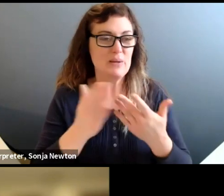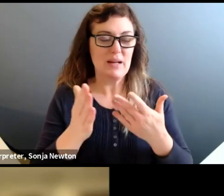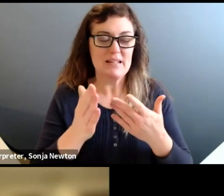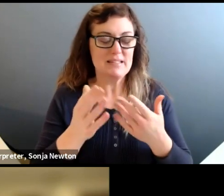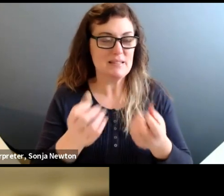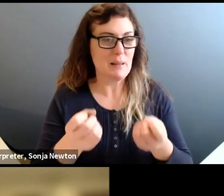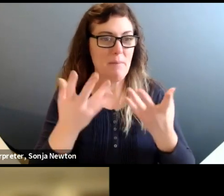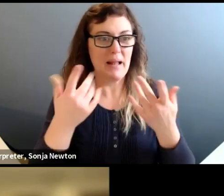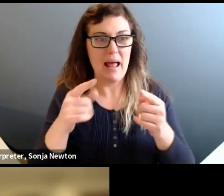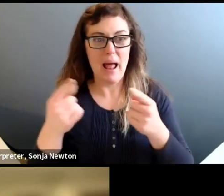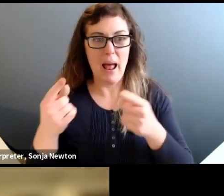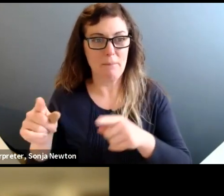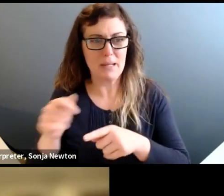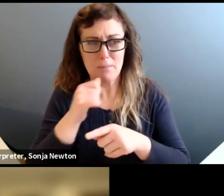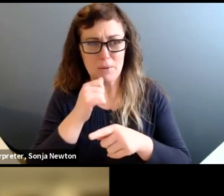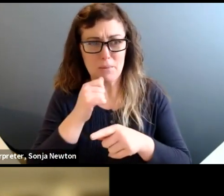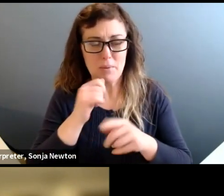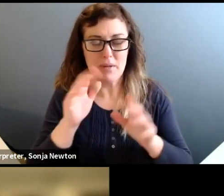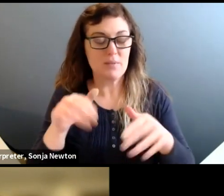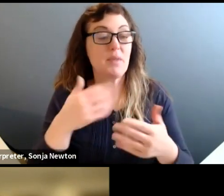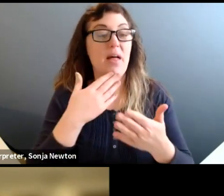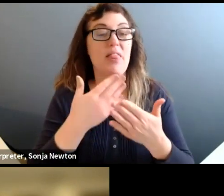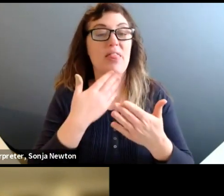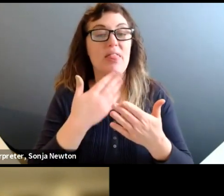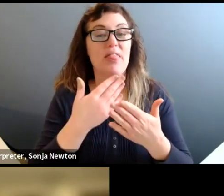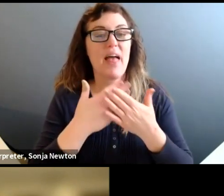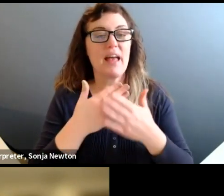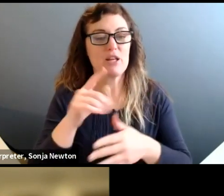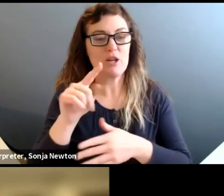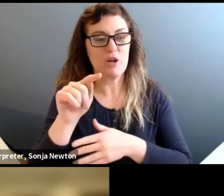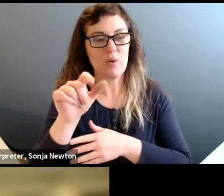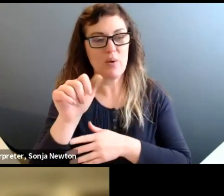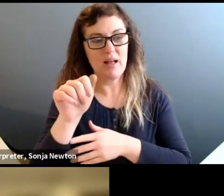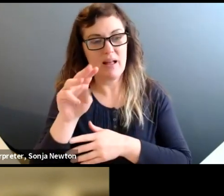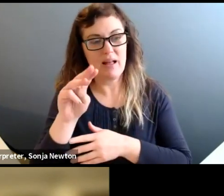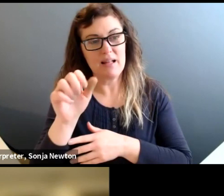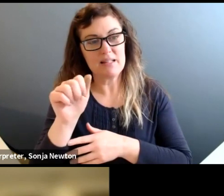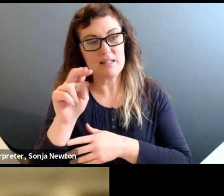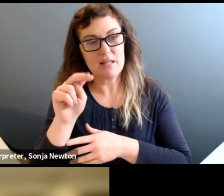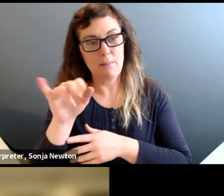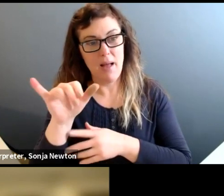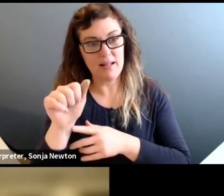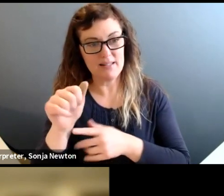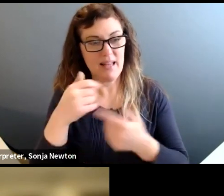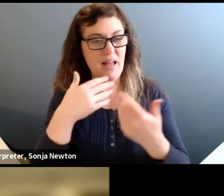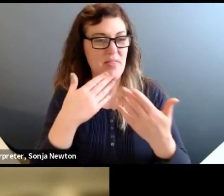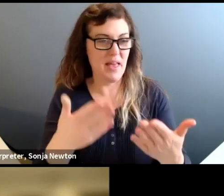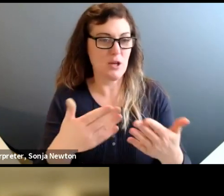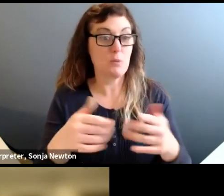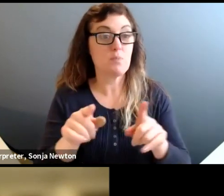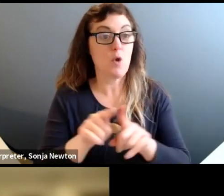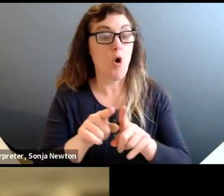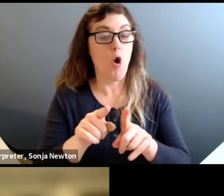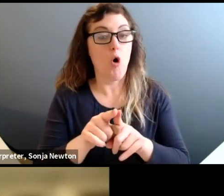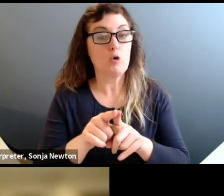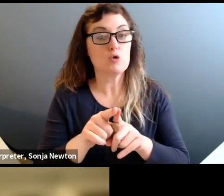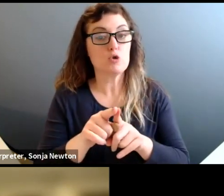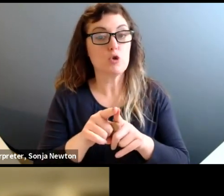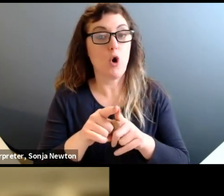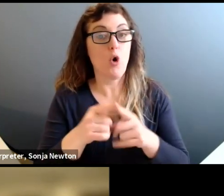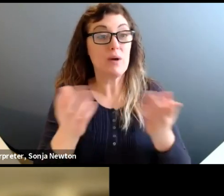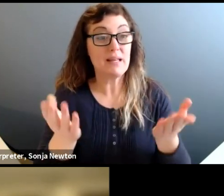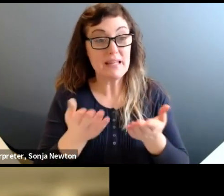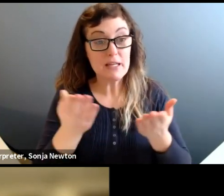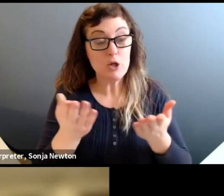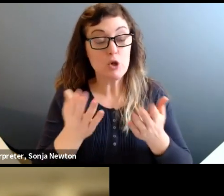Manya for that land acknowledgement. We acknowledge it and receive it. I would also like to share into the space our community agreements